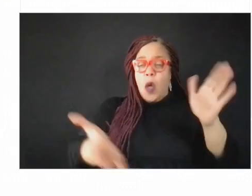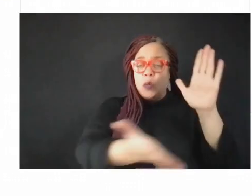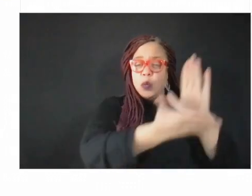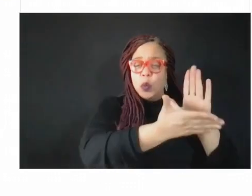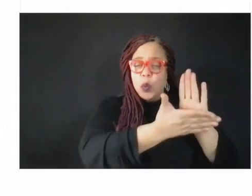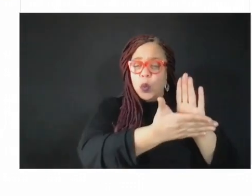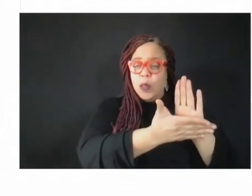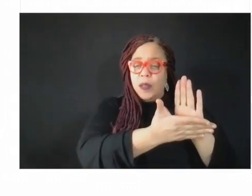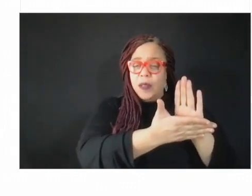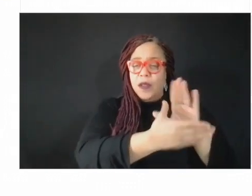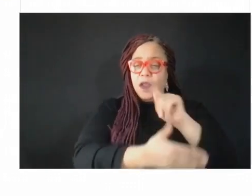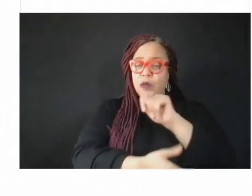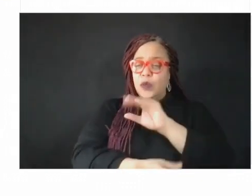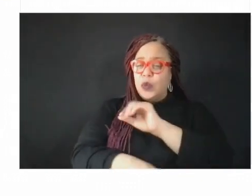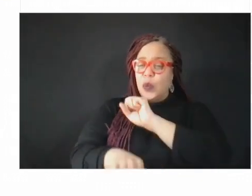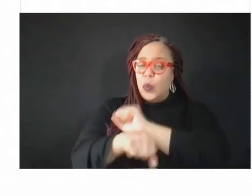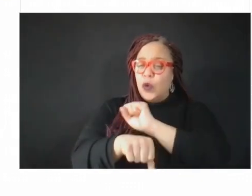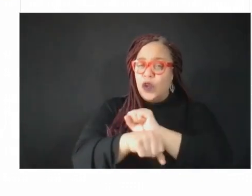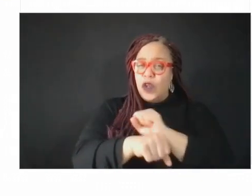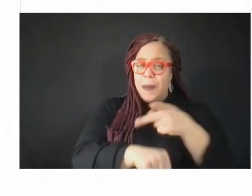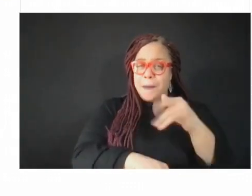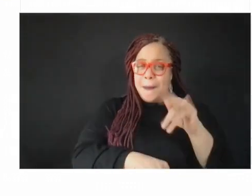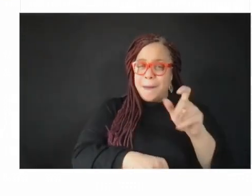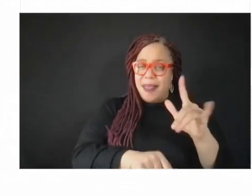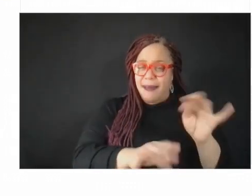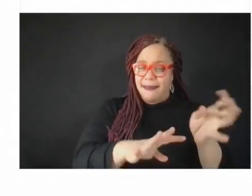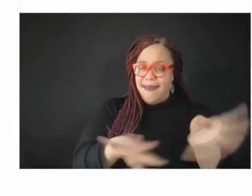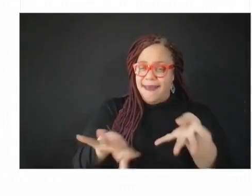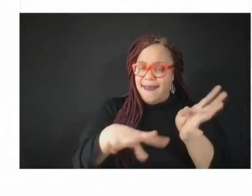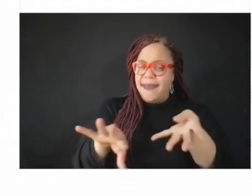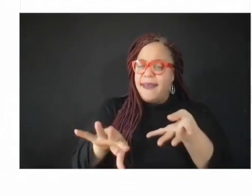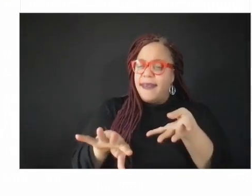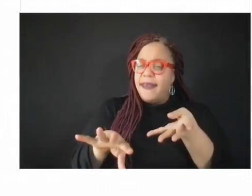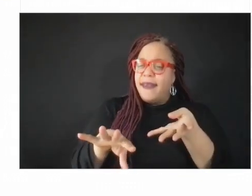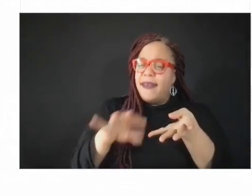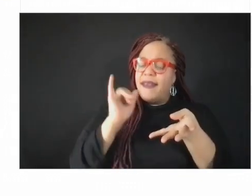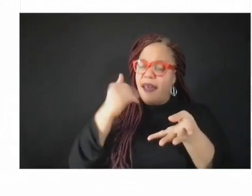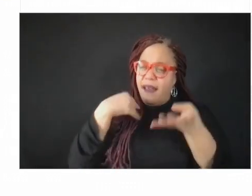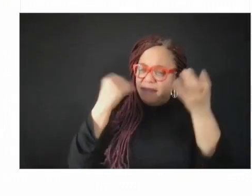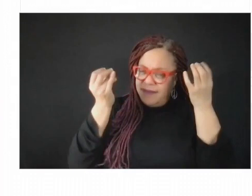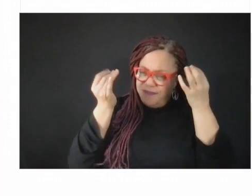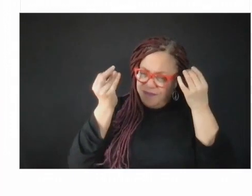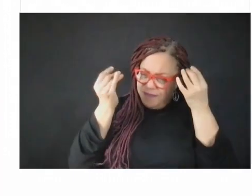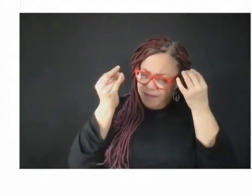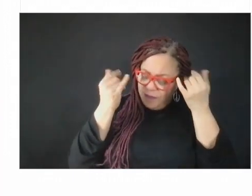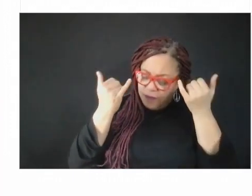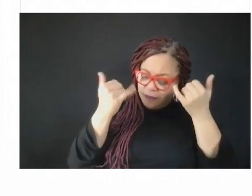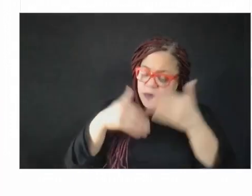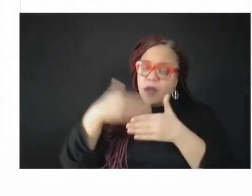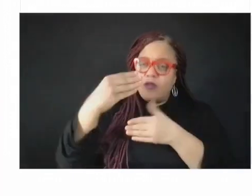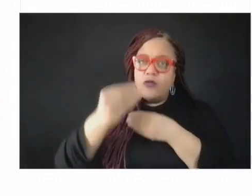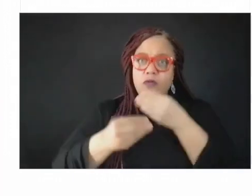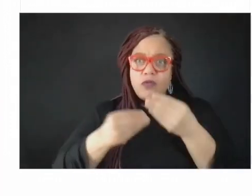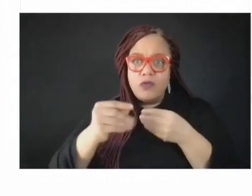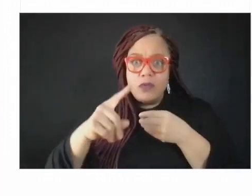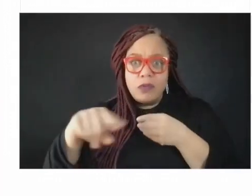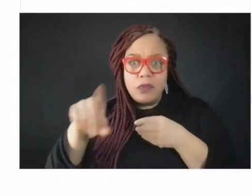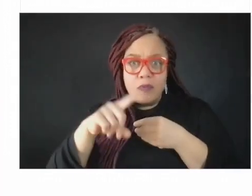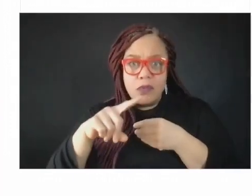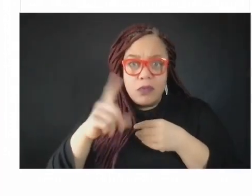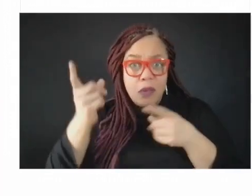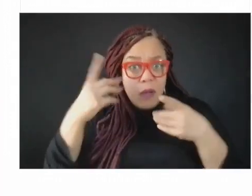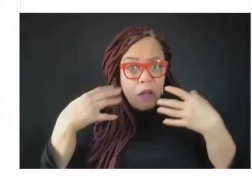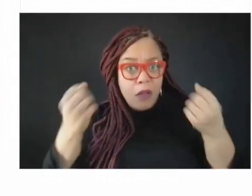the today and tomorrow's generate next, the next generation of public health workers and the